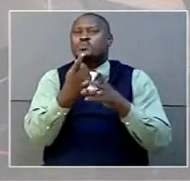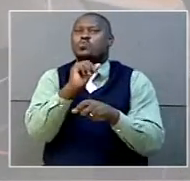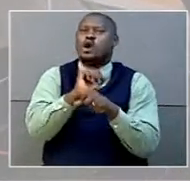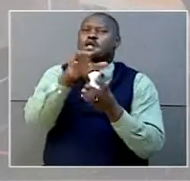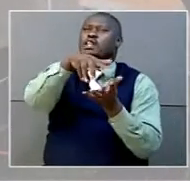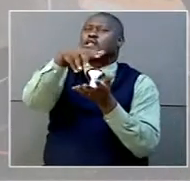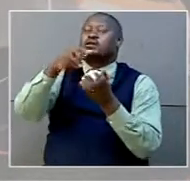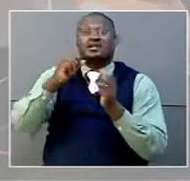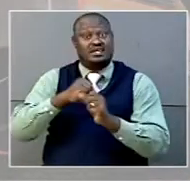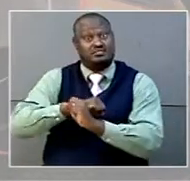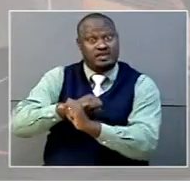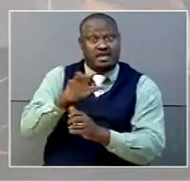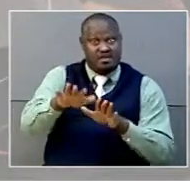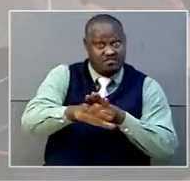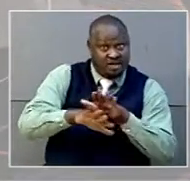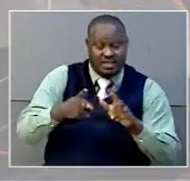the environment.